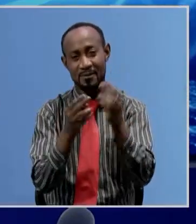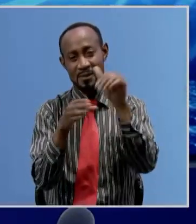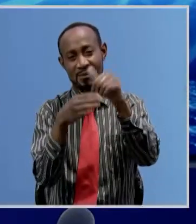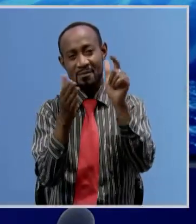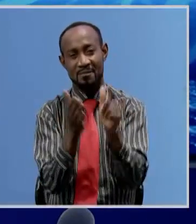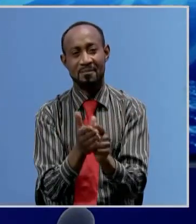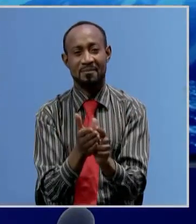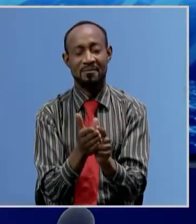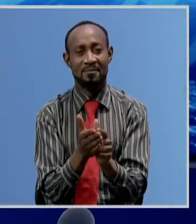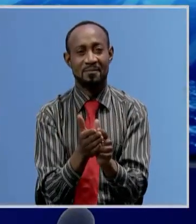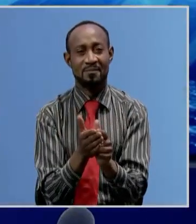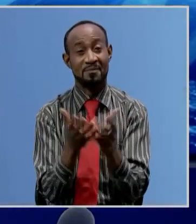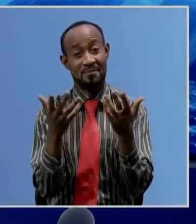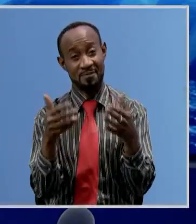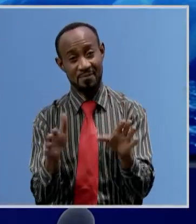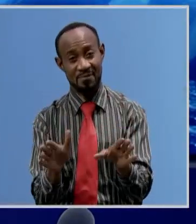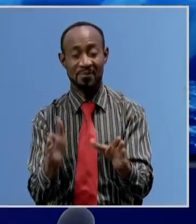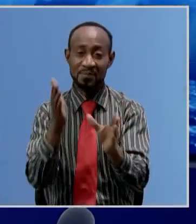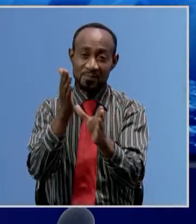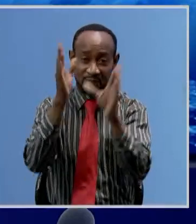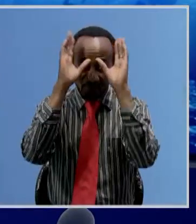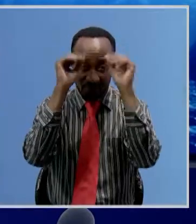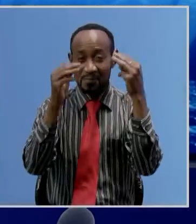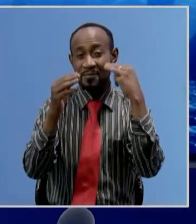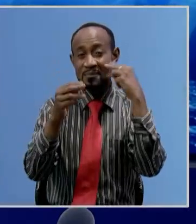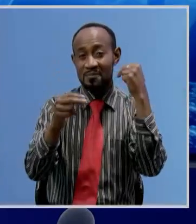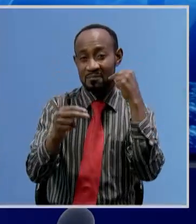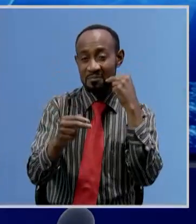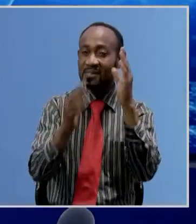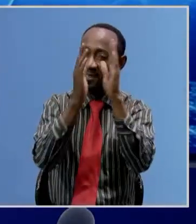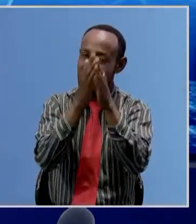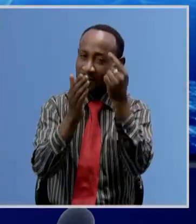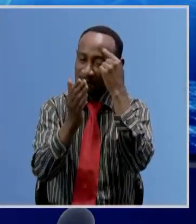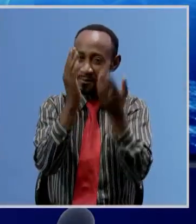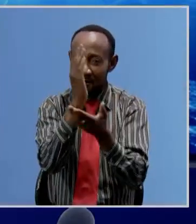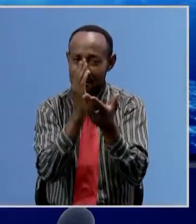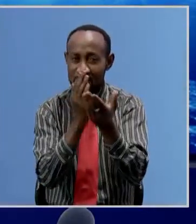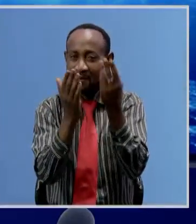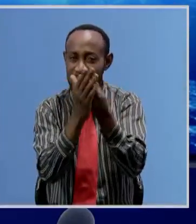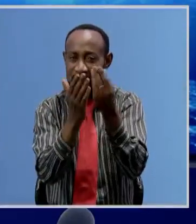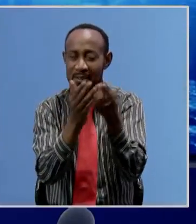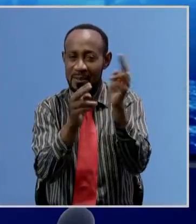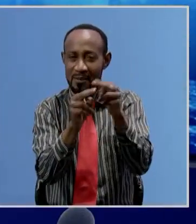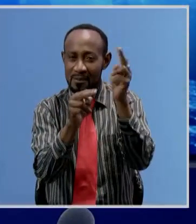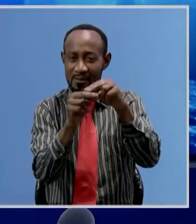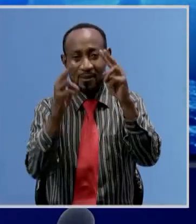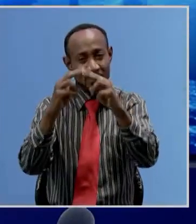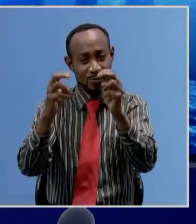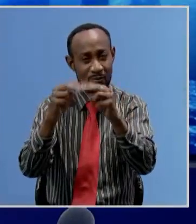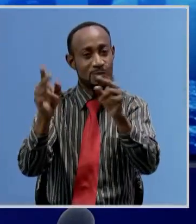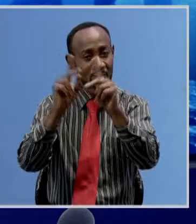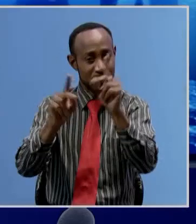vice president mutale nalumango has called for enhanced financial inclusion for the rural population